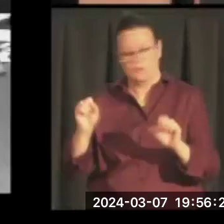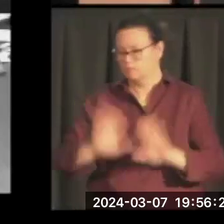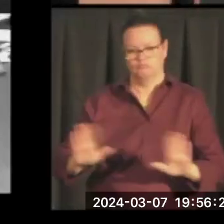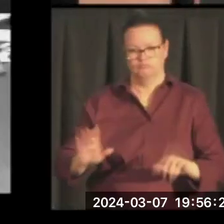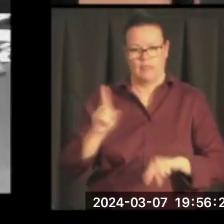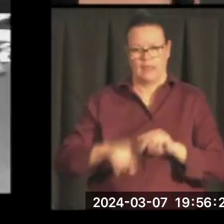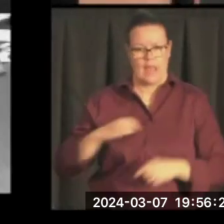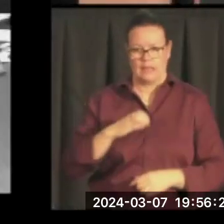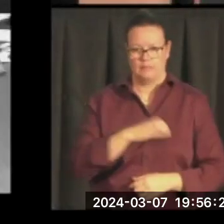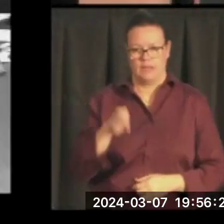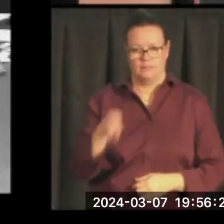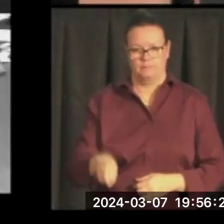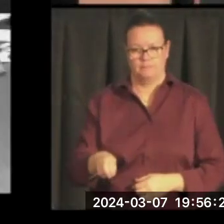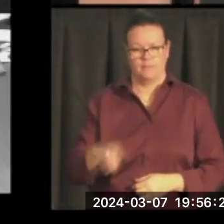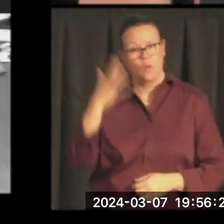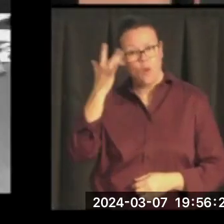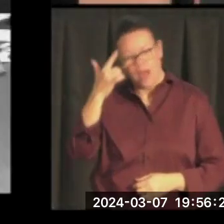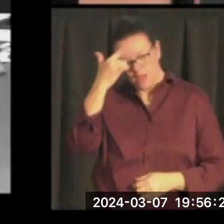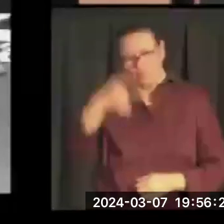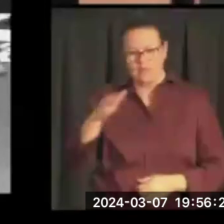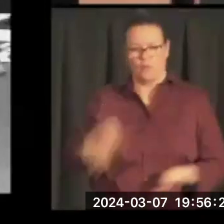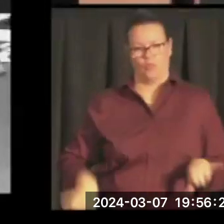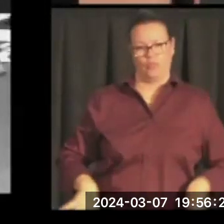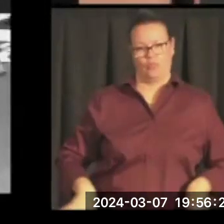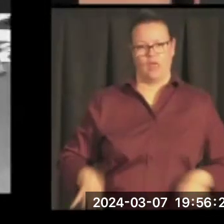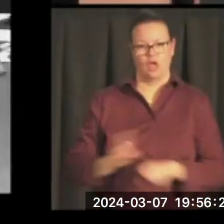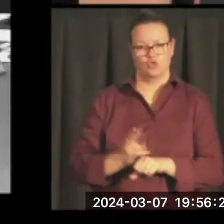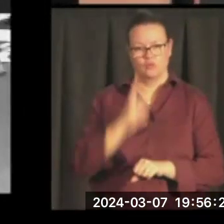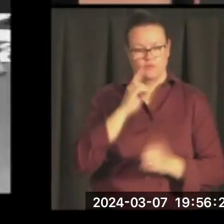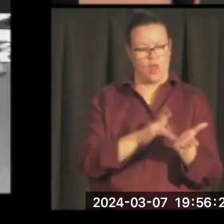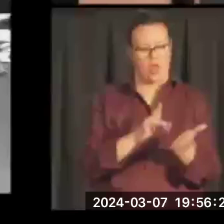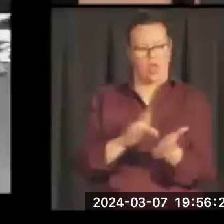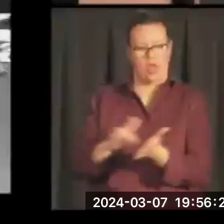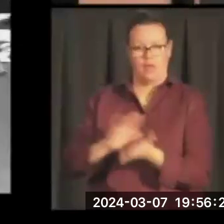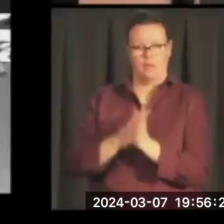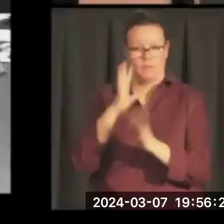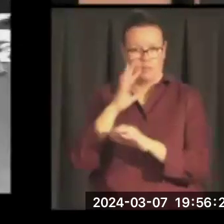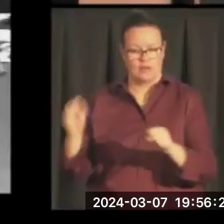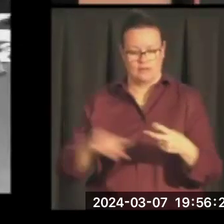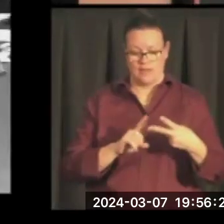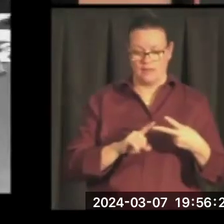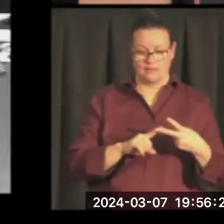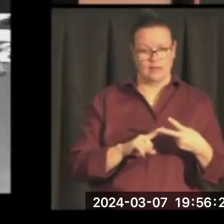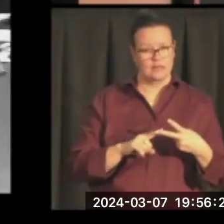Because they would use it to grandstand. Secondly, he did not want anyone that was known as highly partisan.